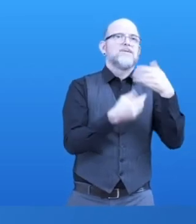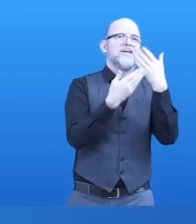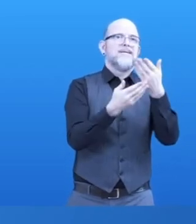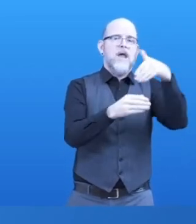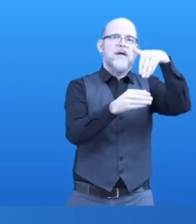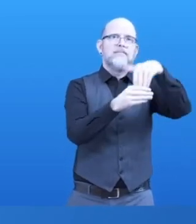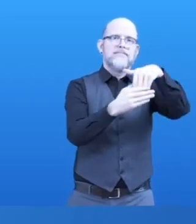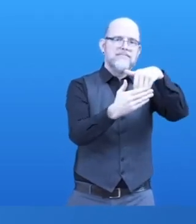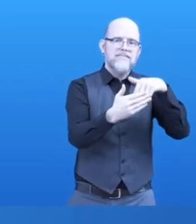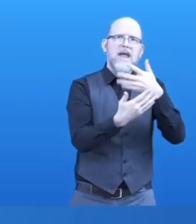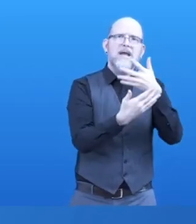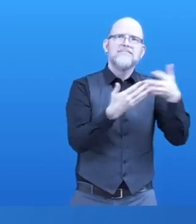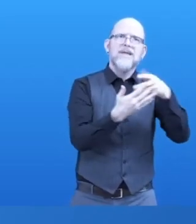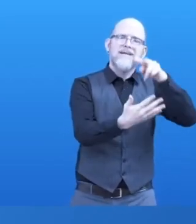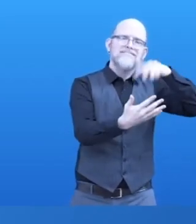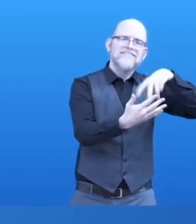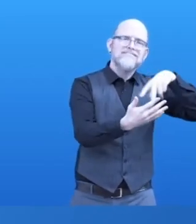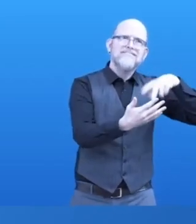availability in first language.